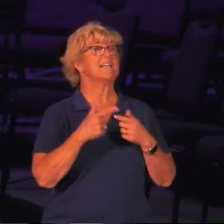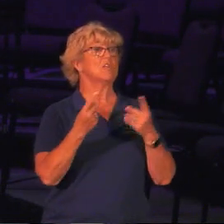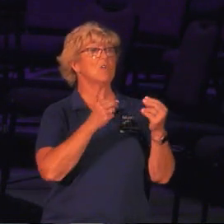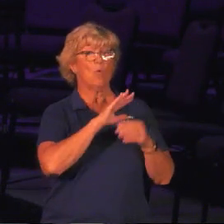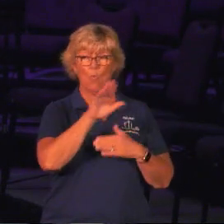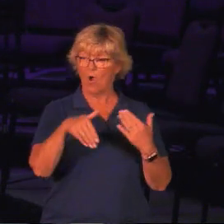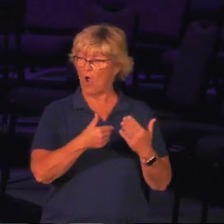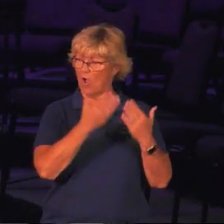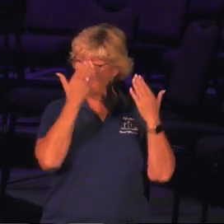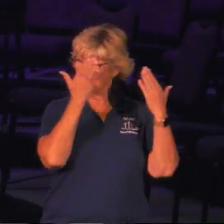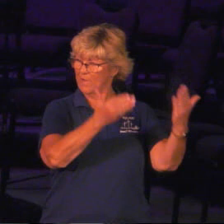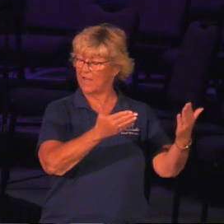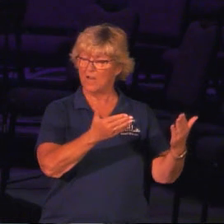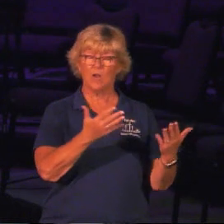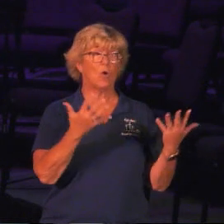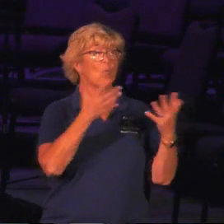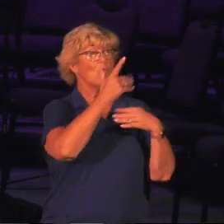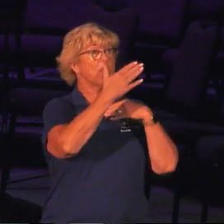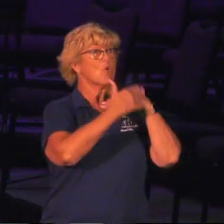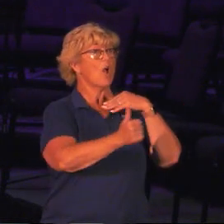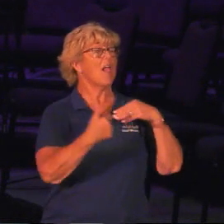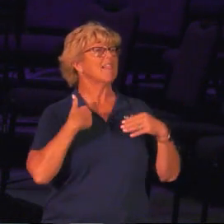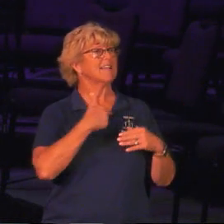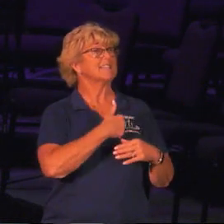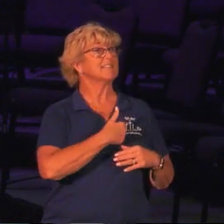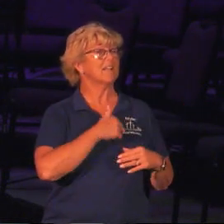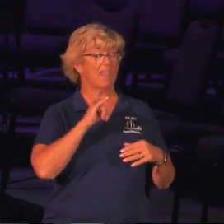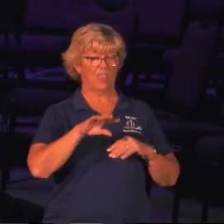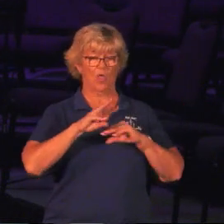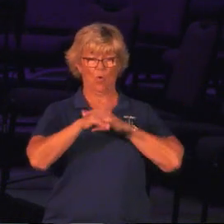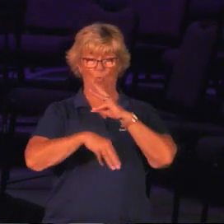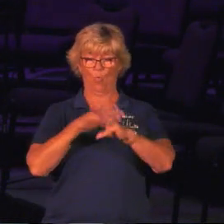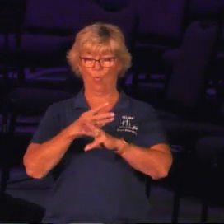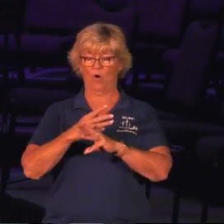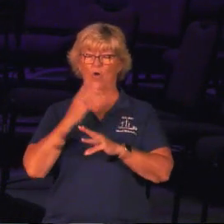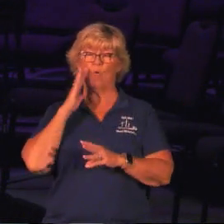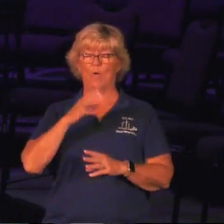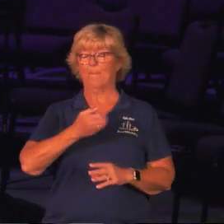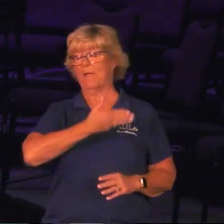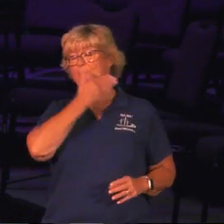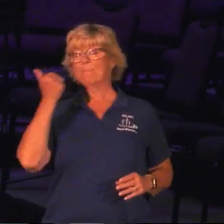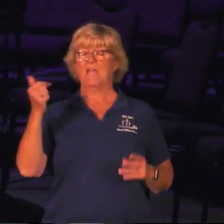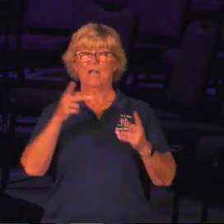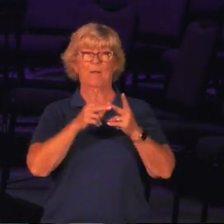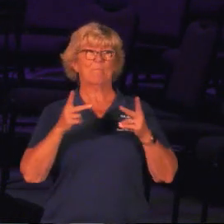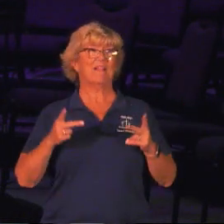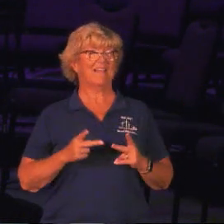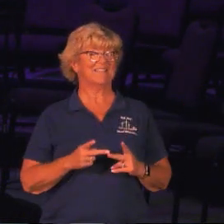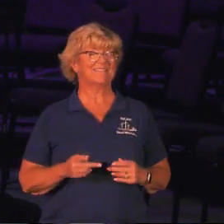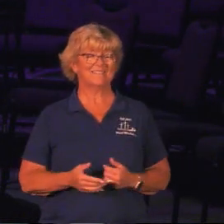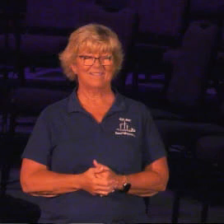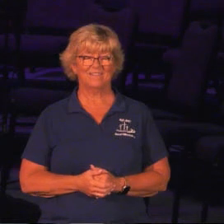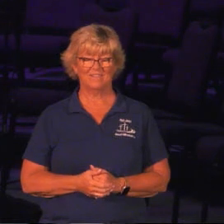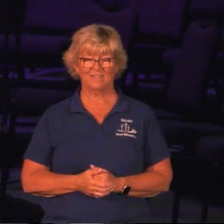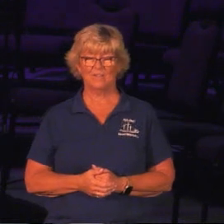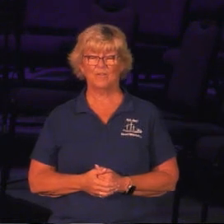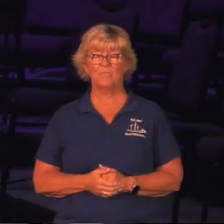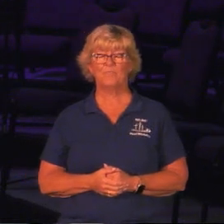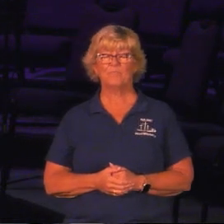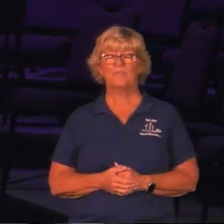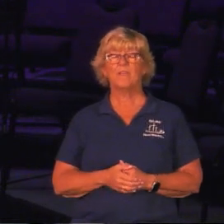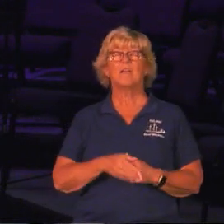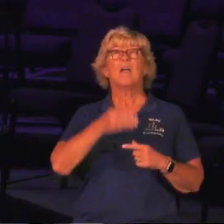were all obedient to what You call us to do, this world would be a much better place. It would be a different place. But God,